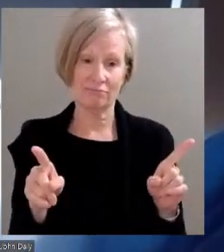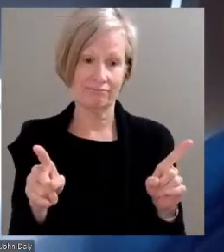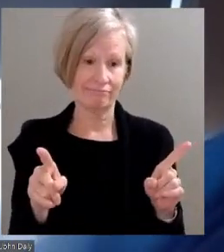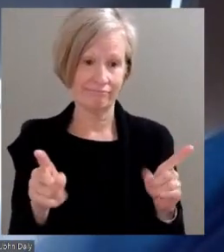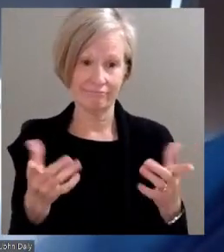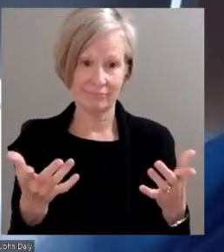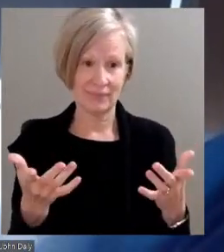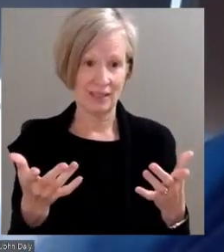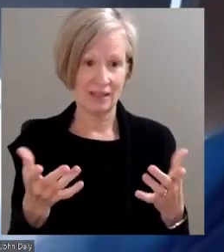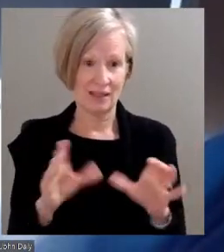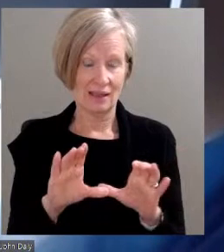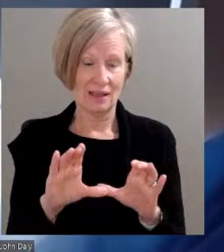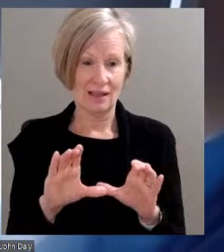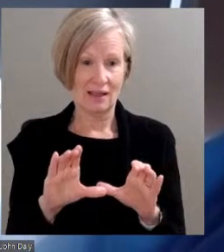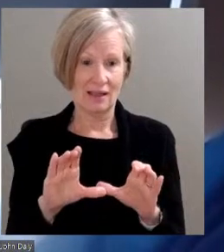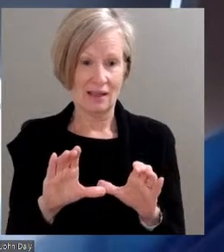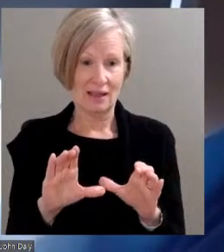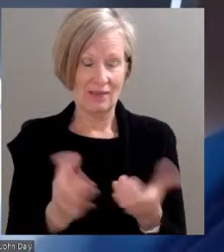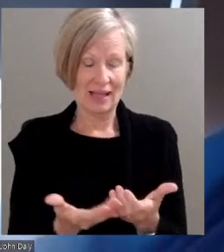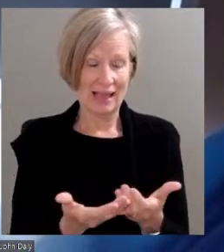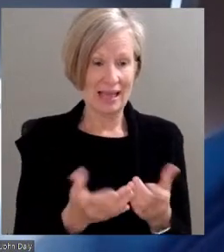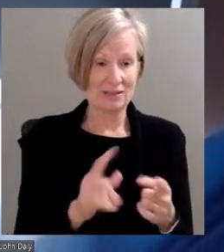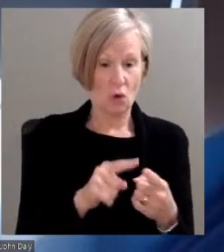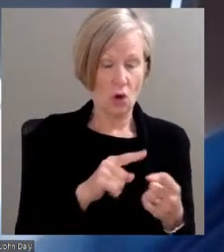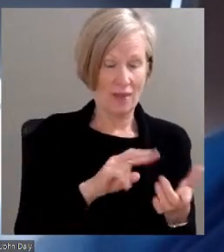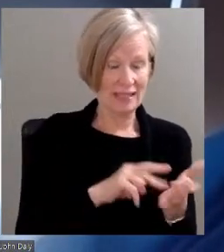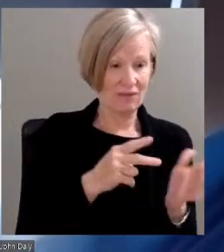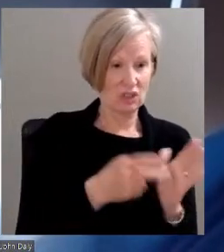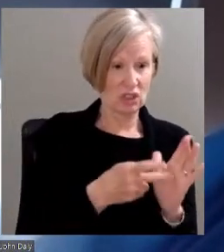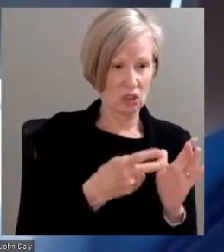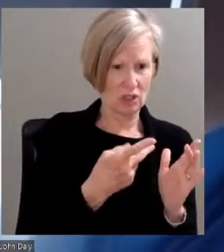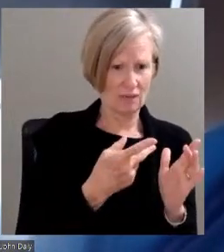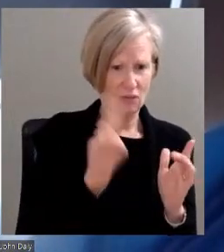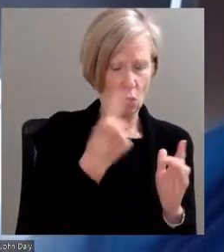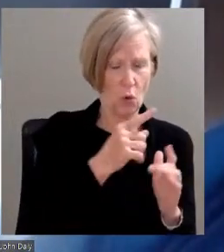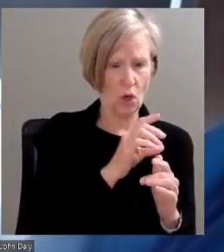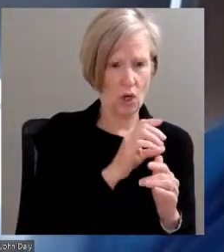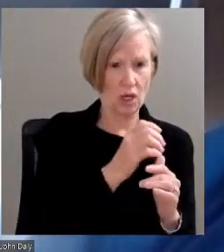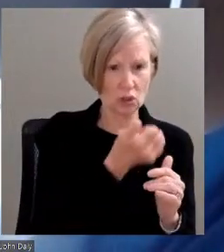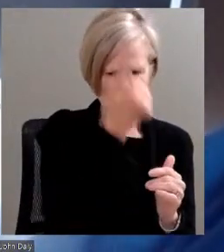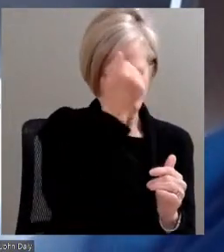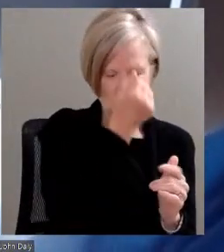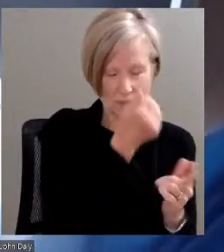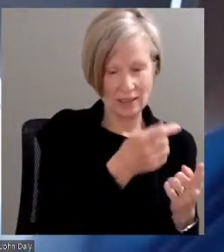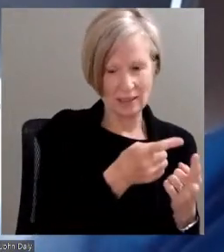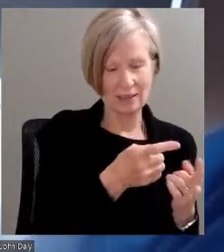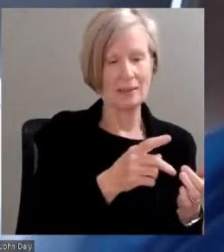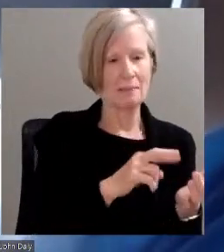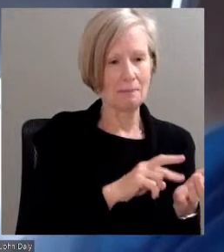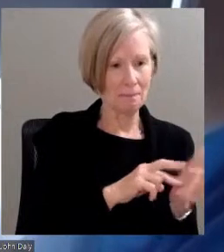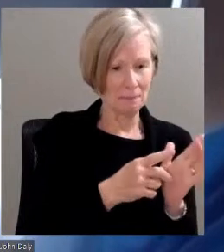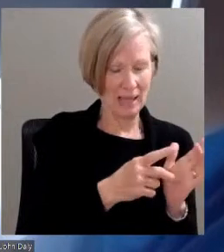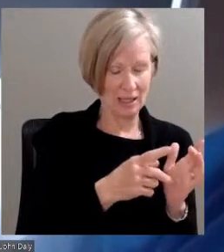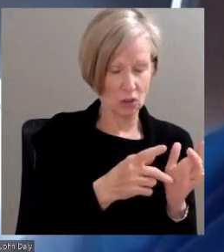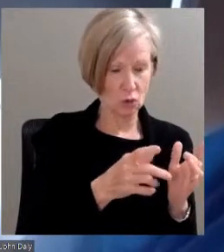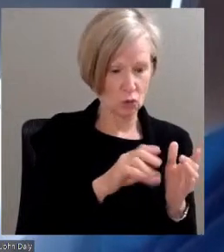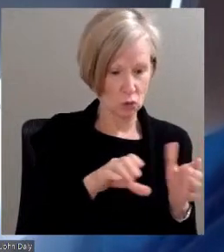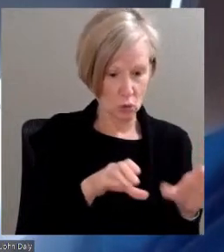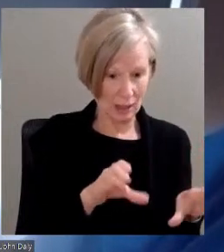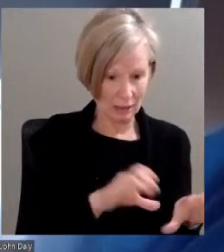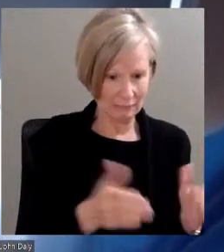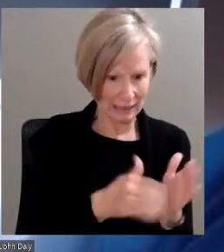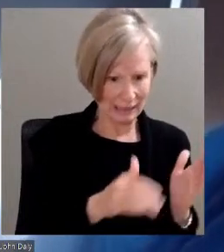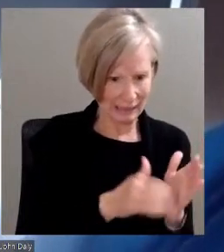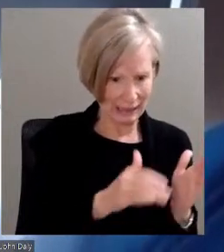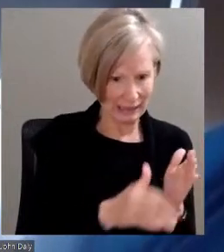that's used for stupidity is doing the same thing over and over again and expecting different results. Some of the things that we're going to have